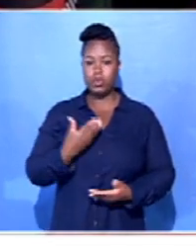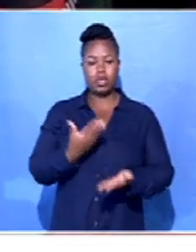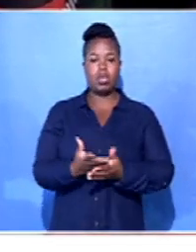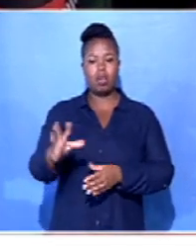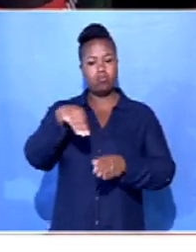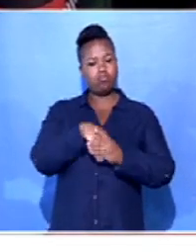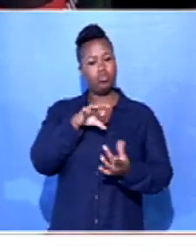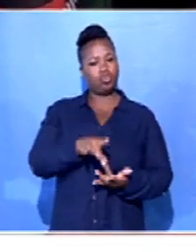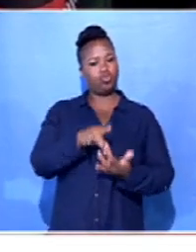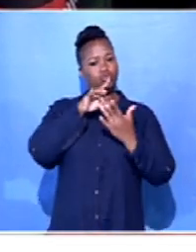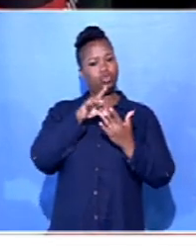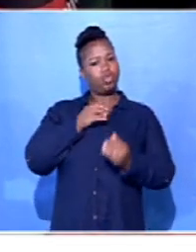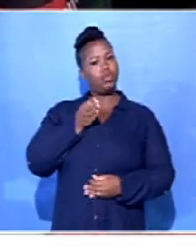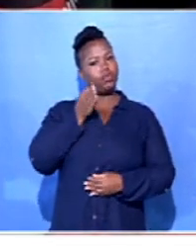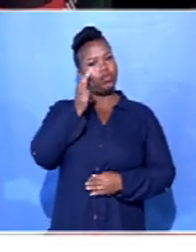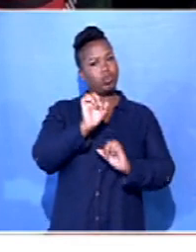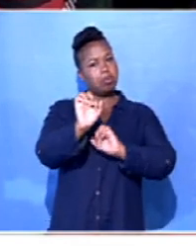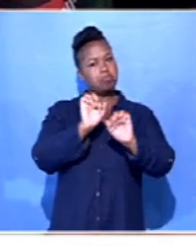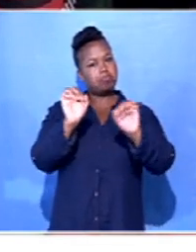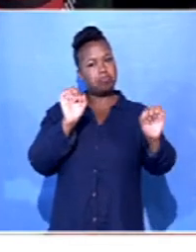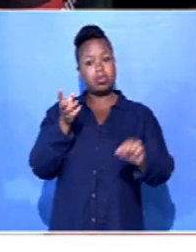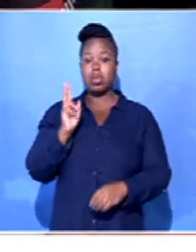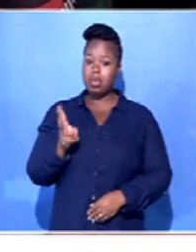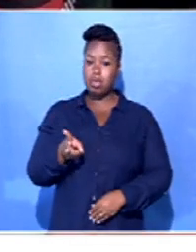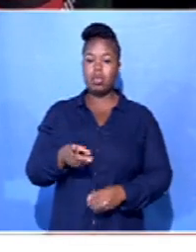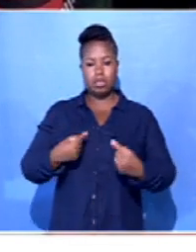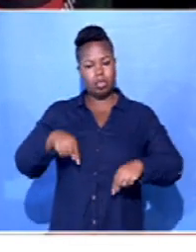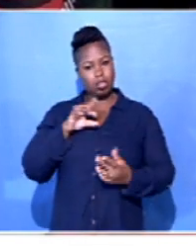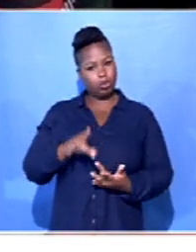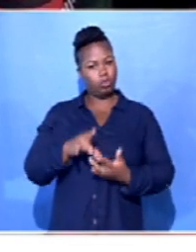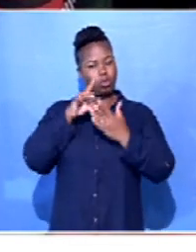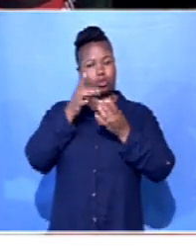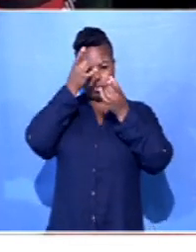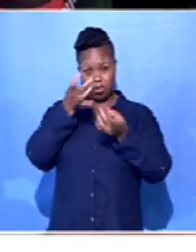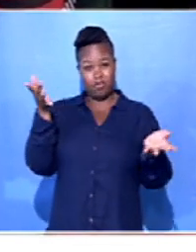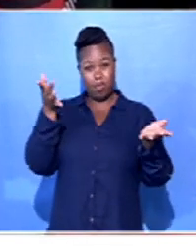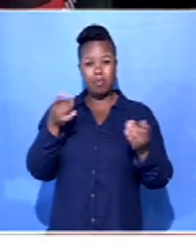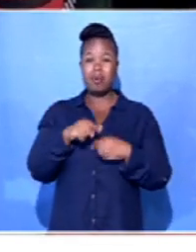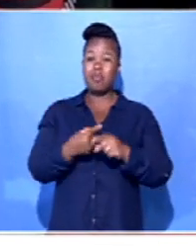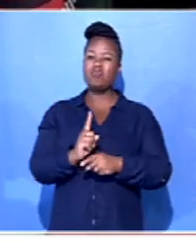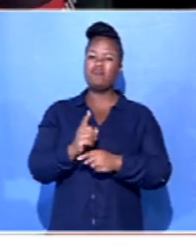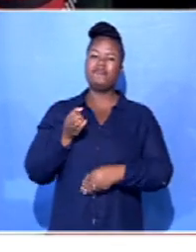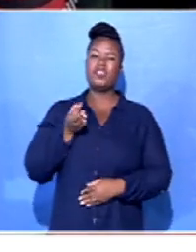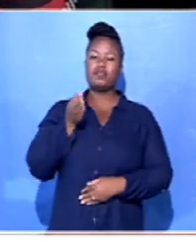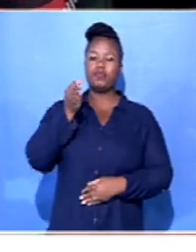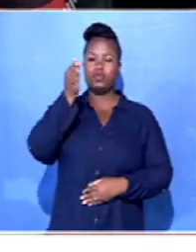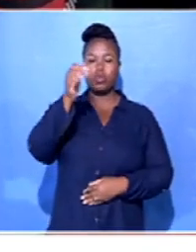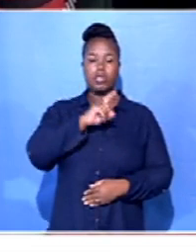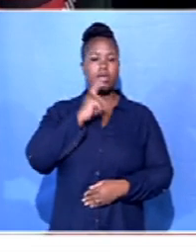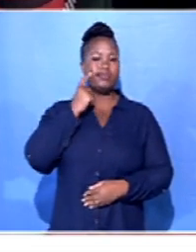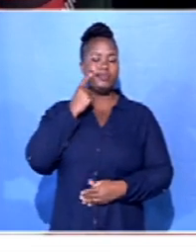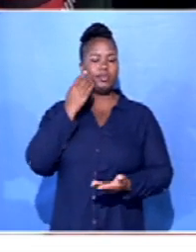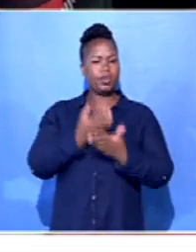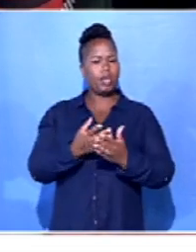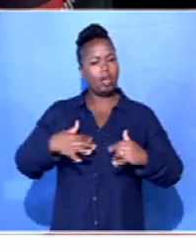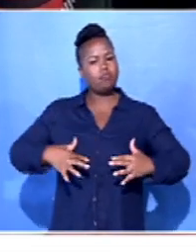and express a choice about their future. And it's that choice that we've got to put to them, a choice about a tomorrow upon which we